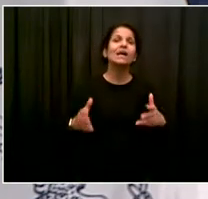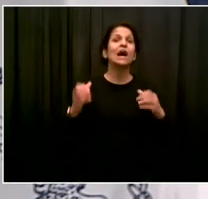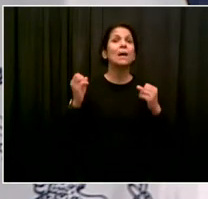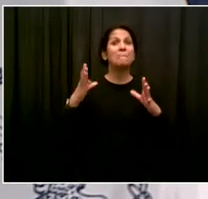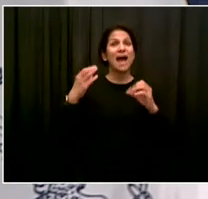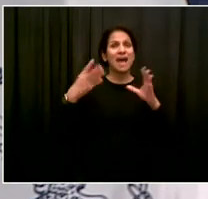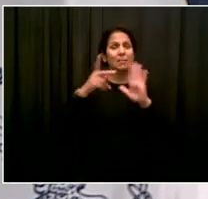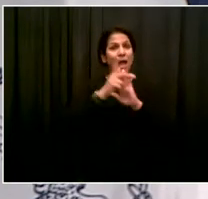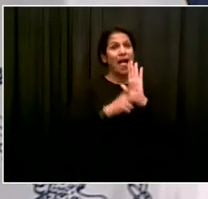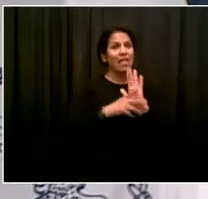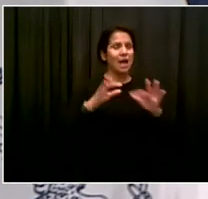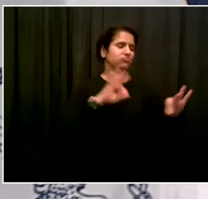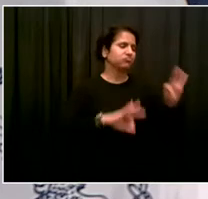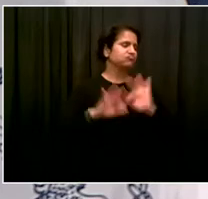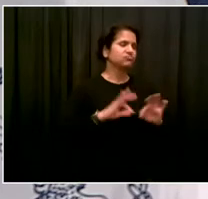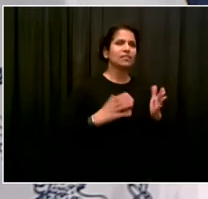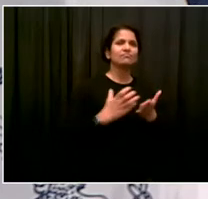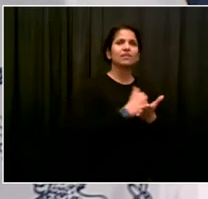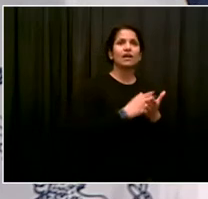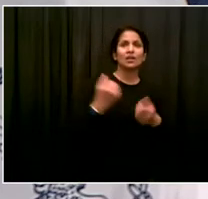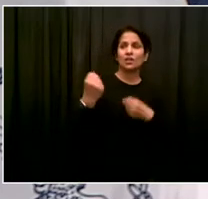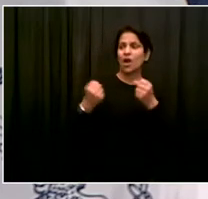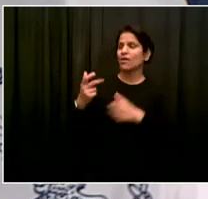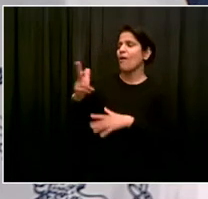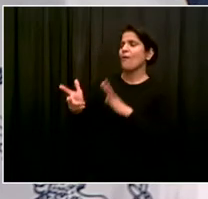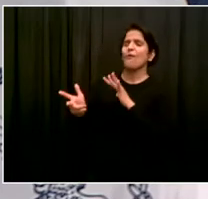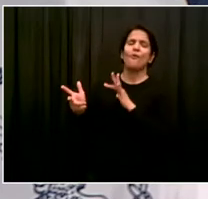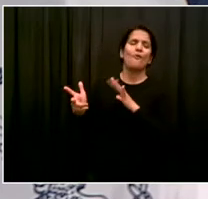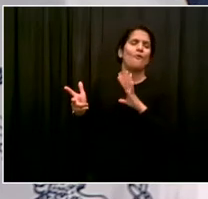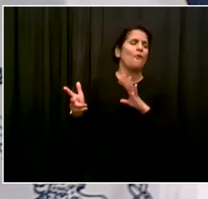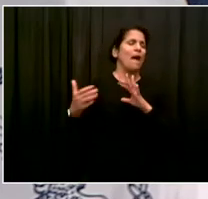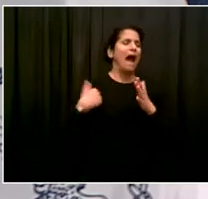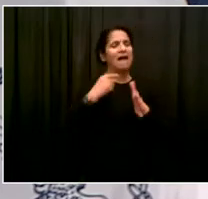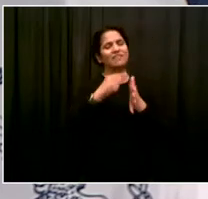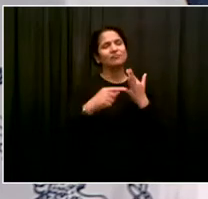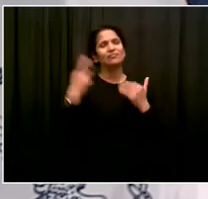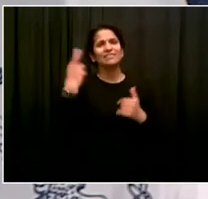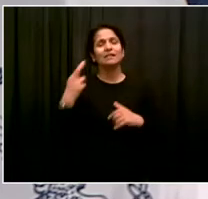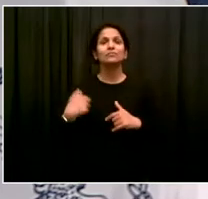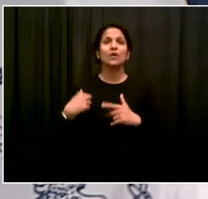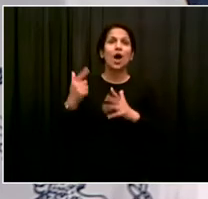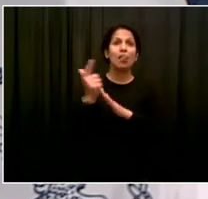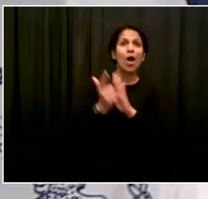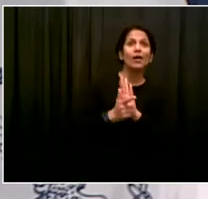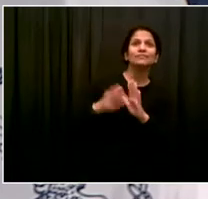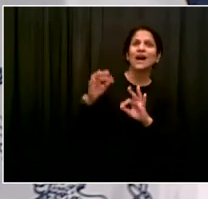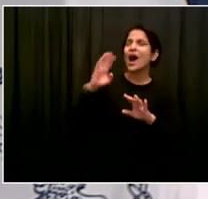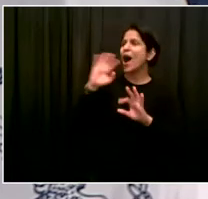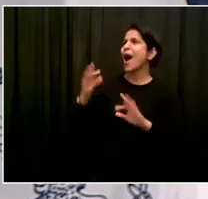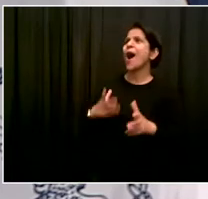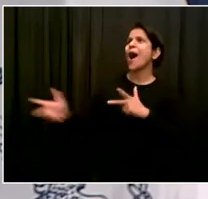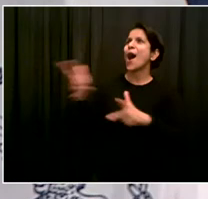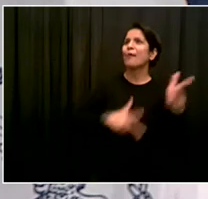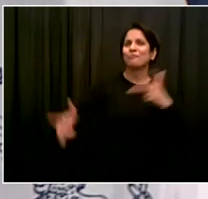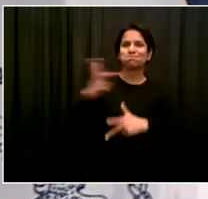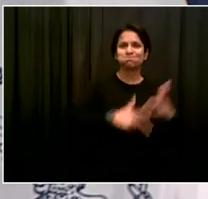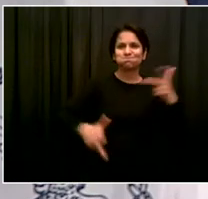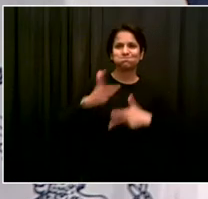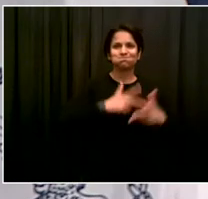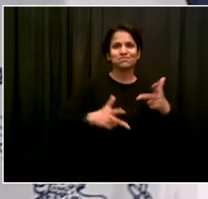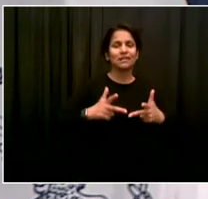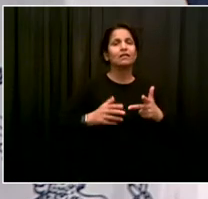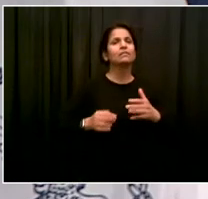general friendliness to car driving. So I think the question a lot of advocates are going to have when they see this lawsuit,